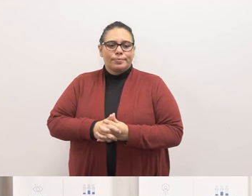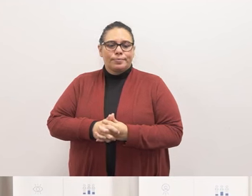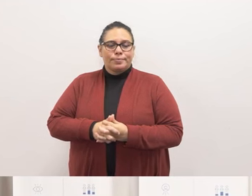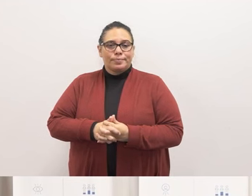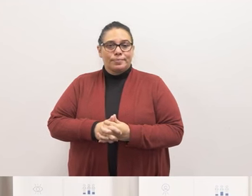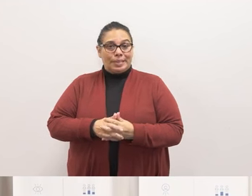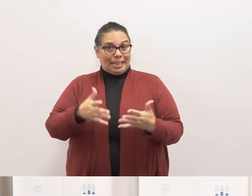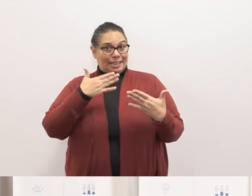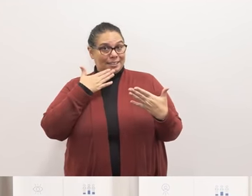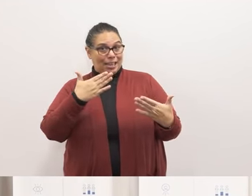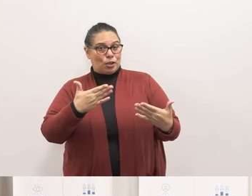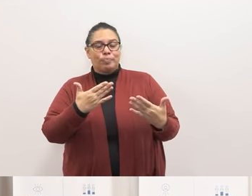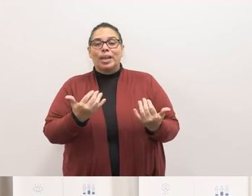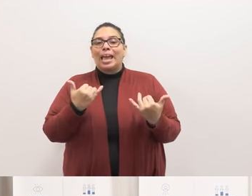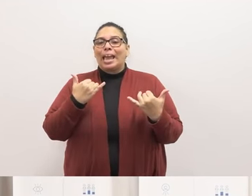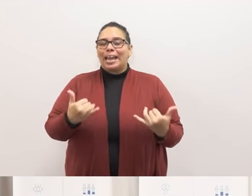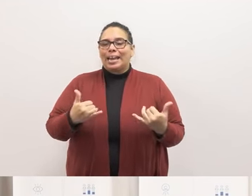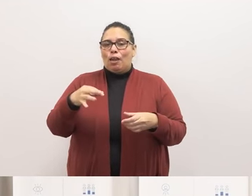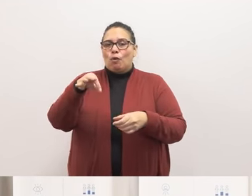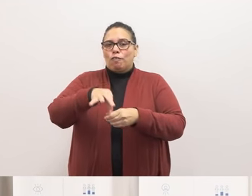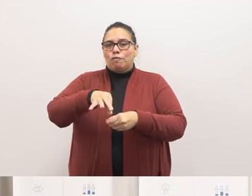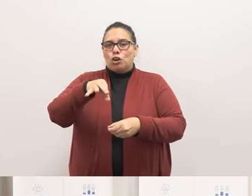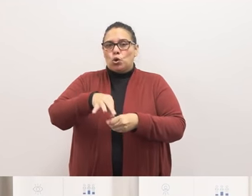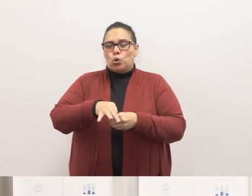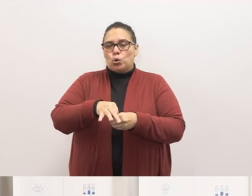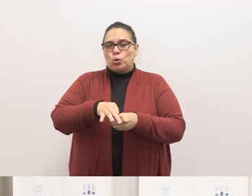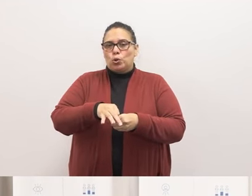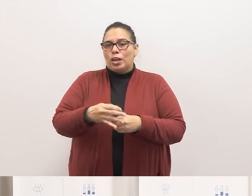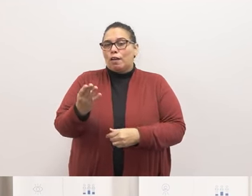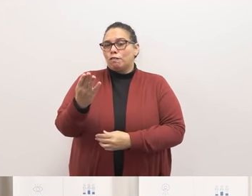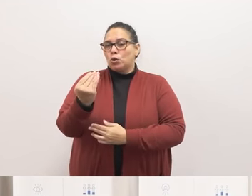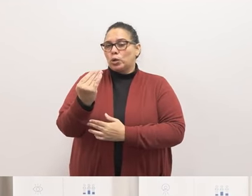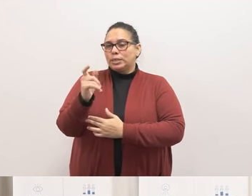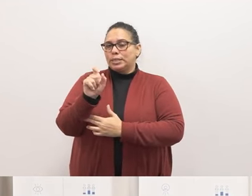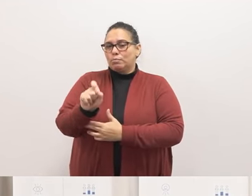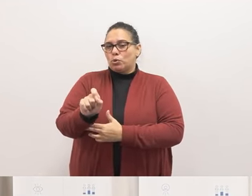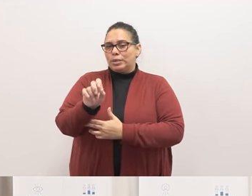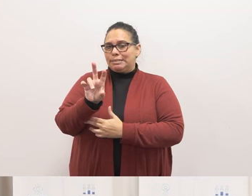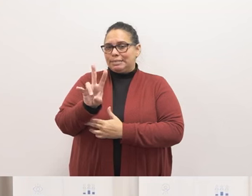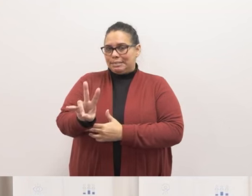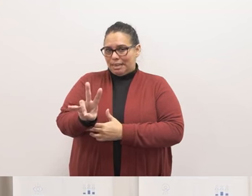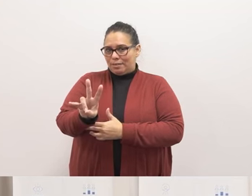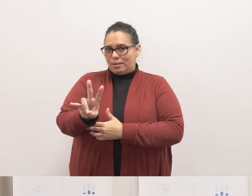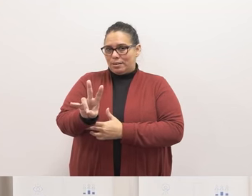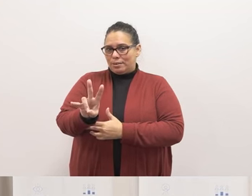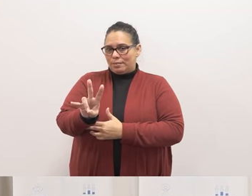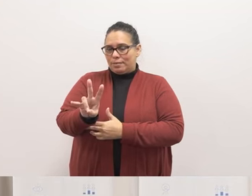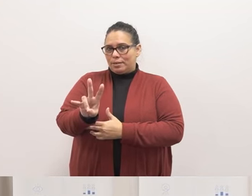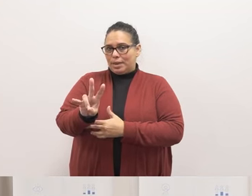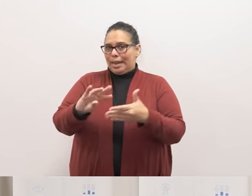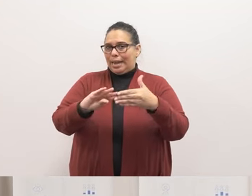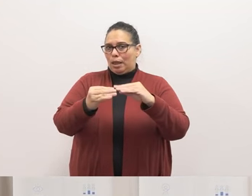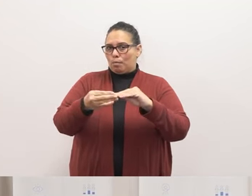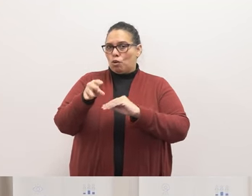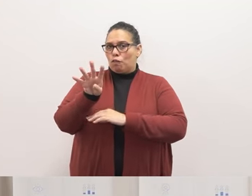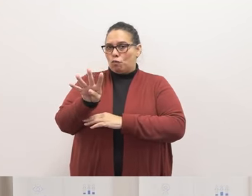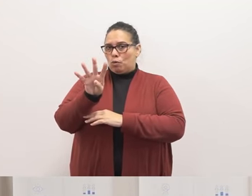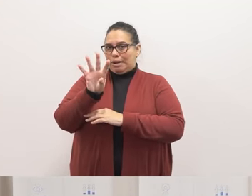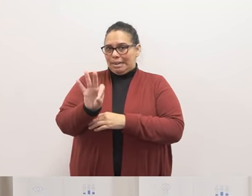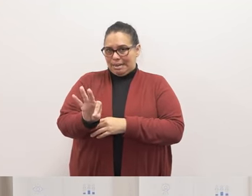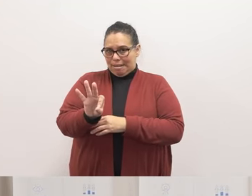thank you now we will vote on item 14.7 number 49